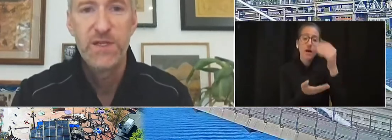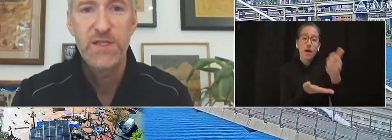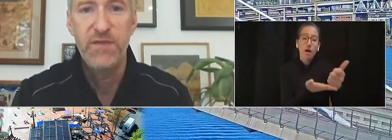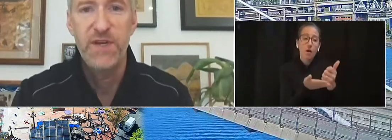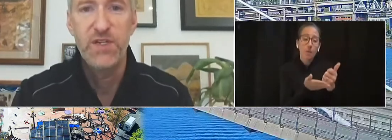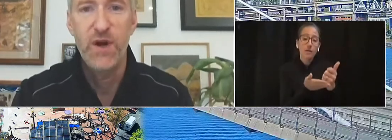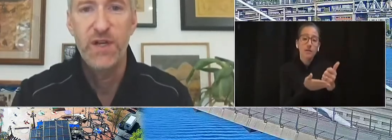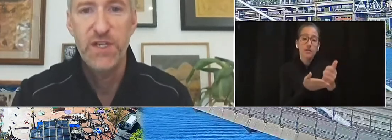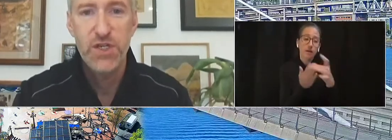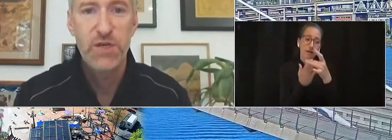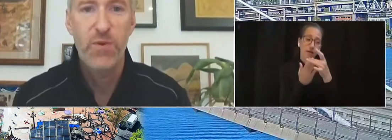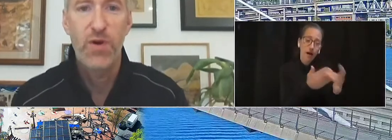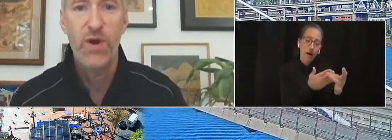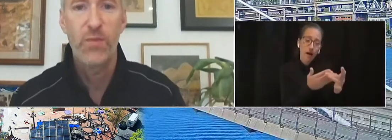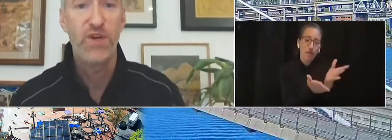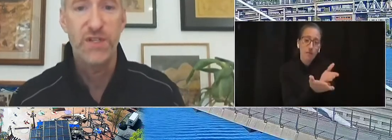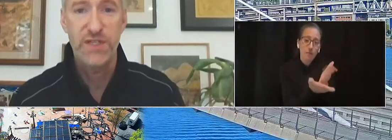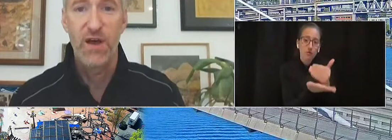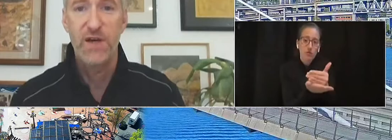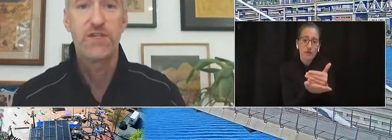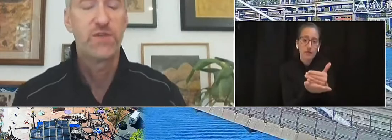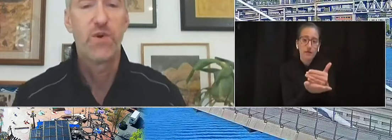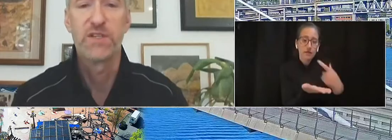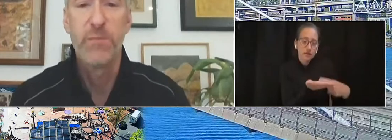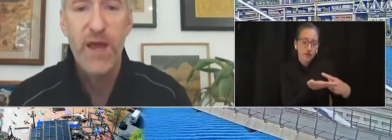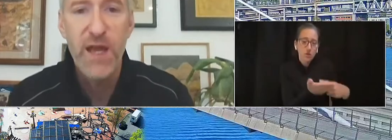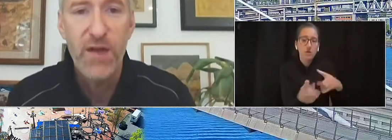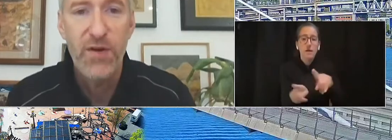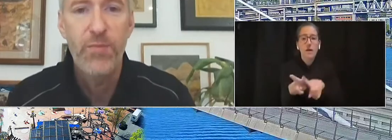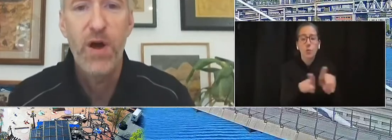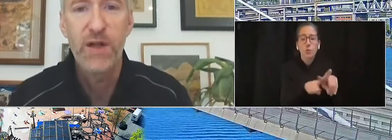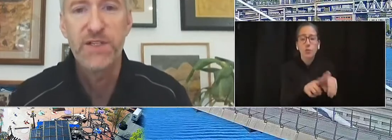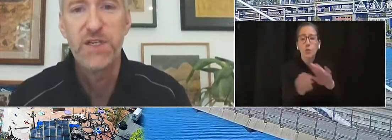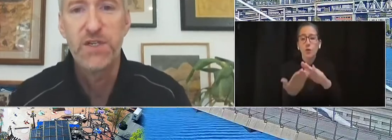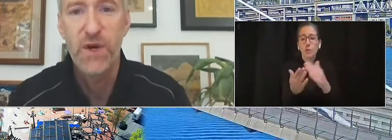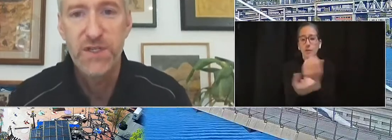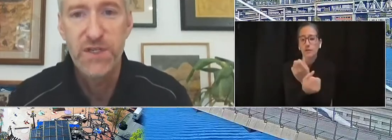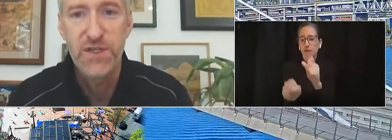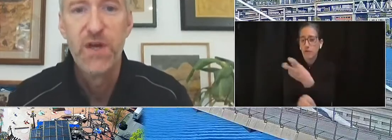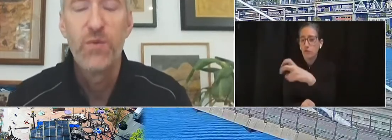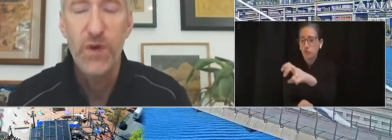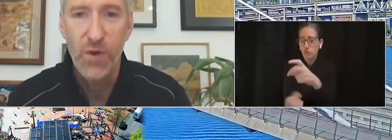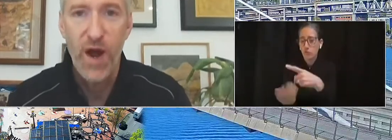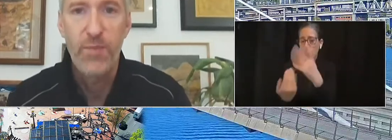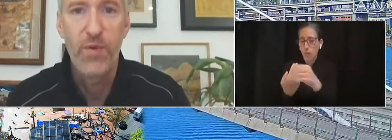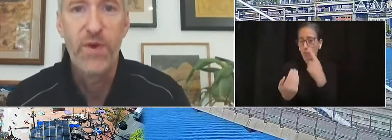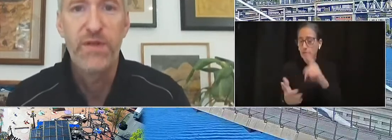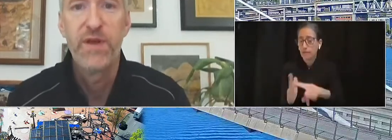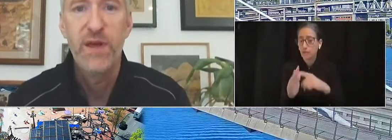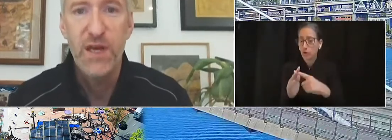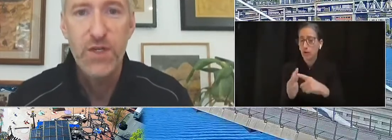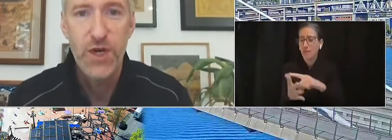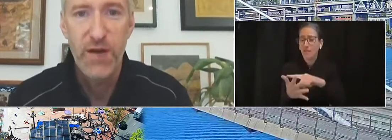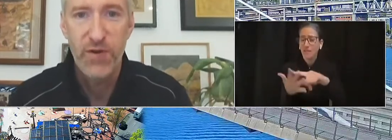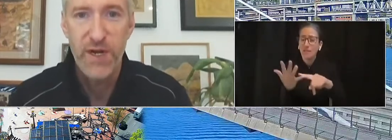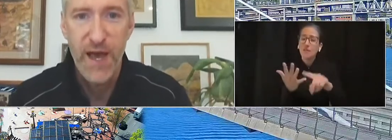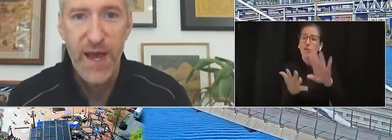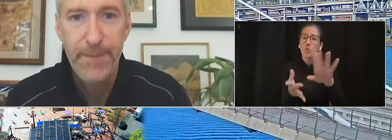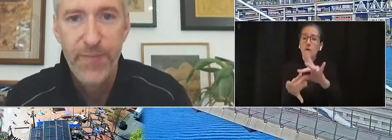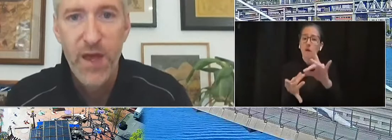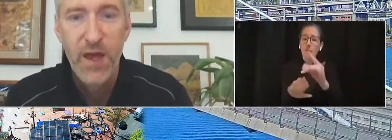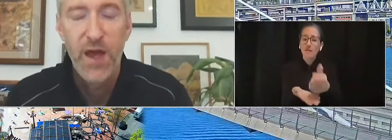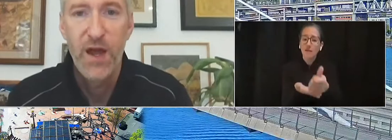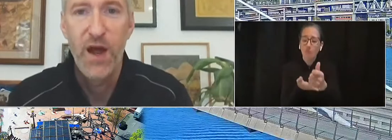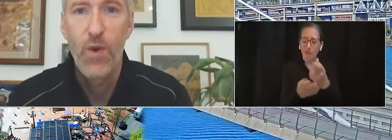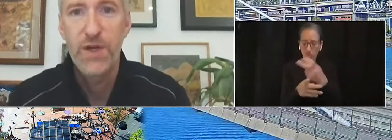community safety transition program we just launched as well as many other policy choices we grapple with each and every